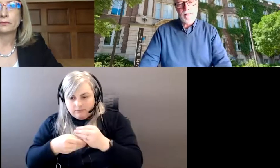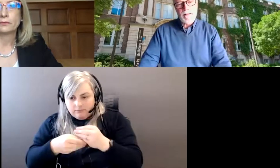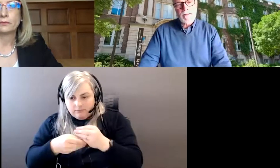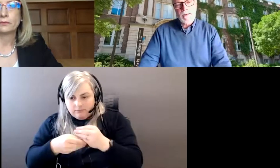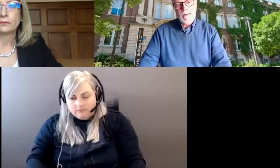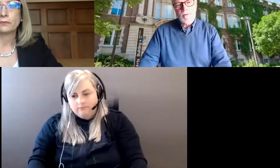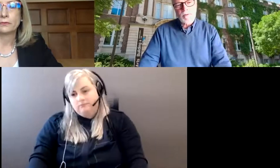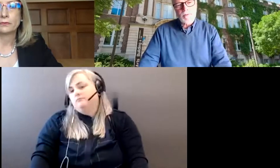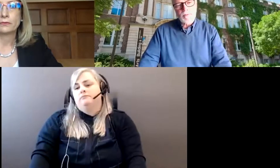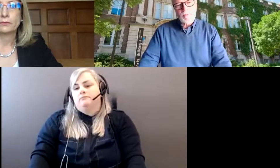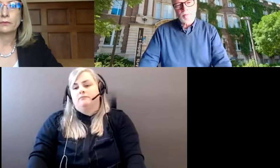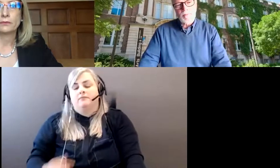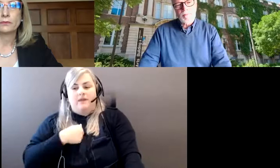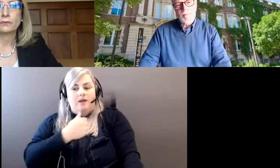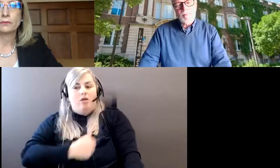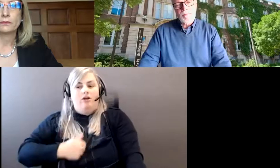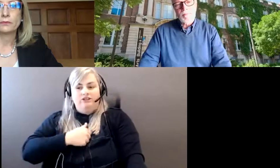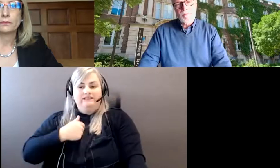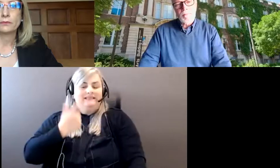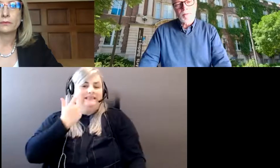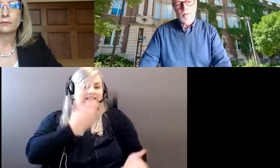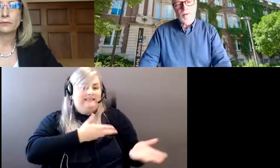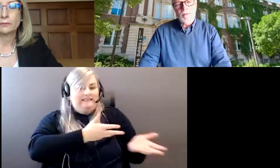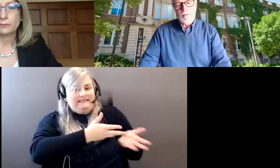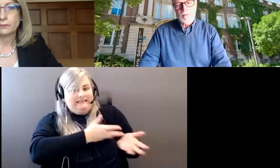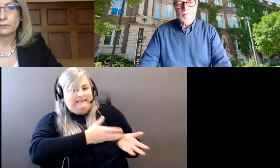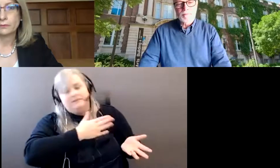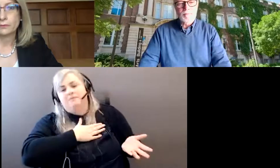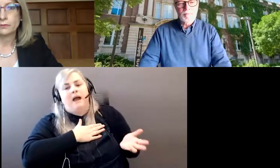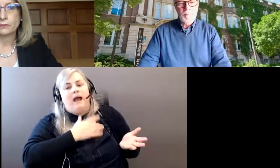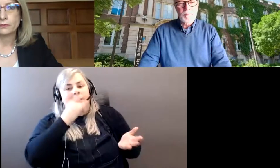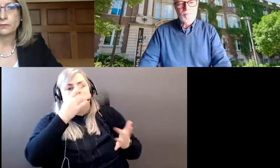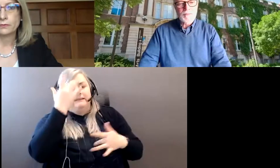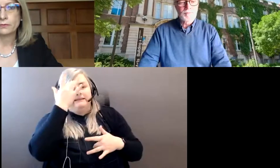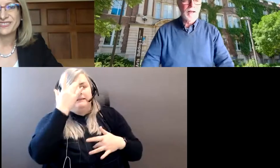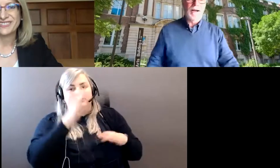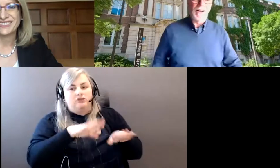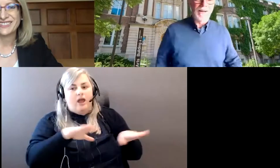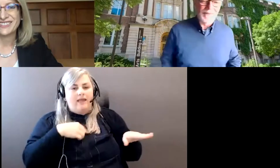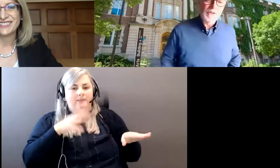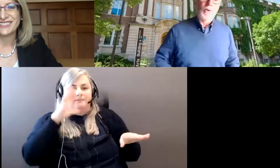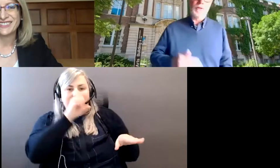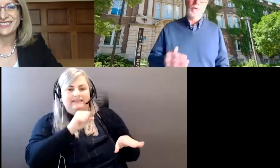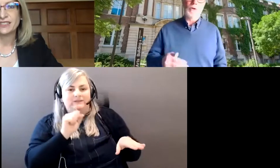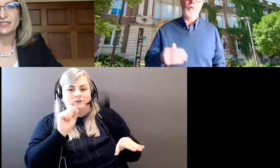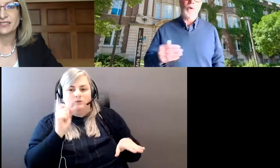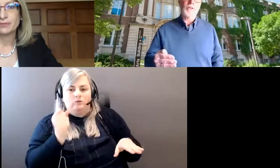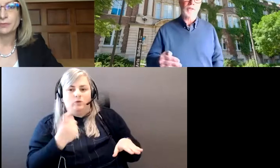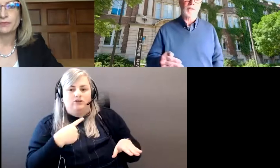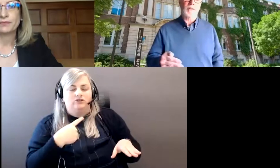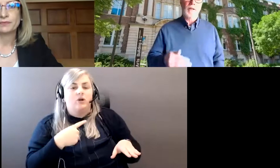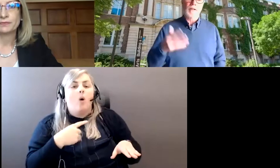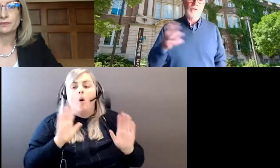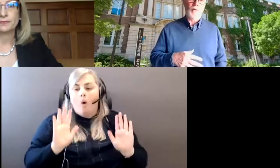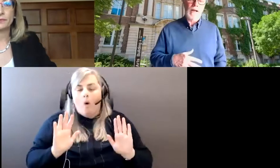I do have to apologize, Joe. I just had to deal with my sick child. So I missed the question. Ah, so, so the question